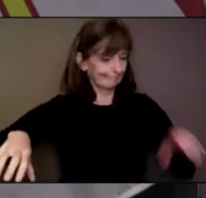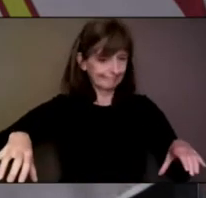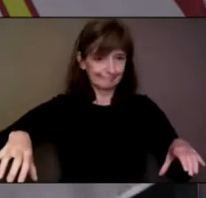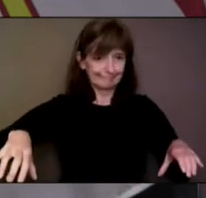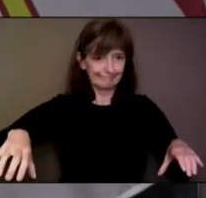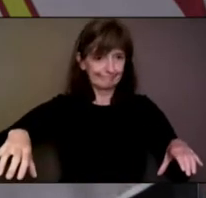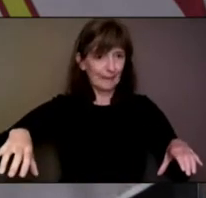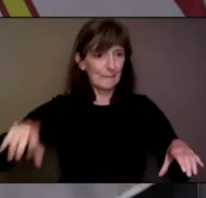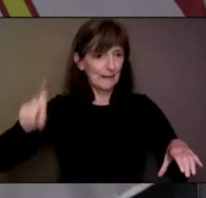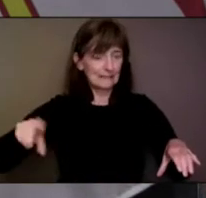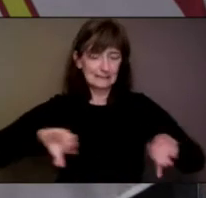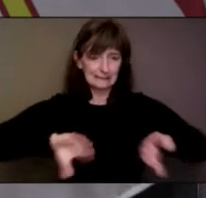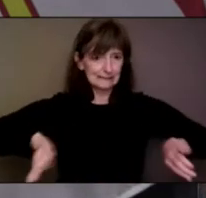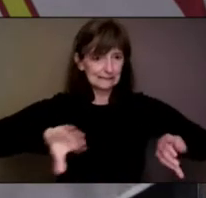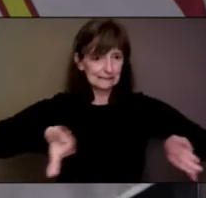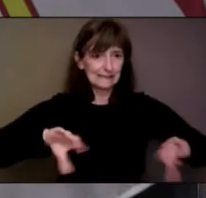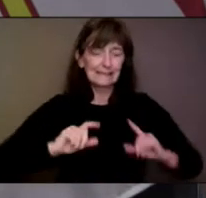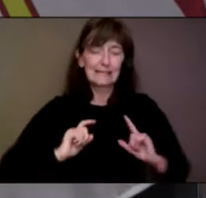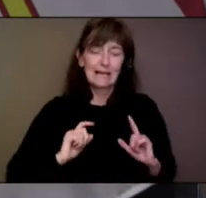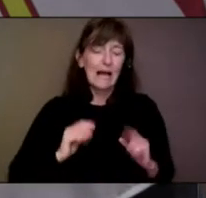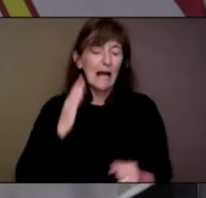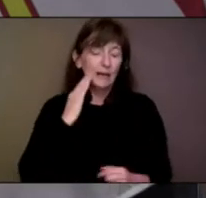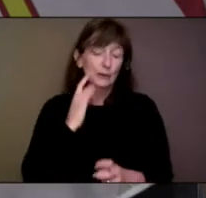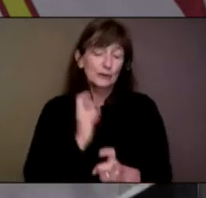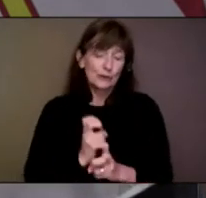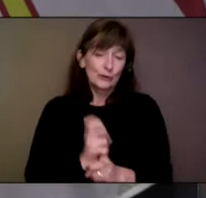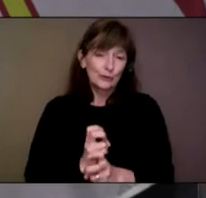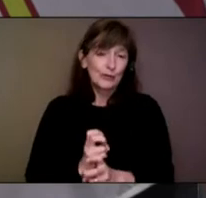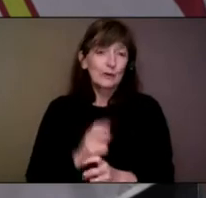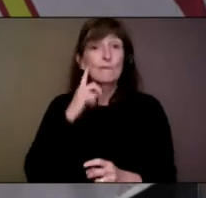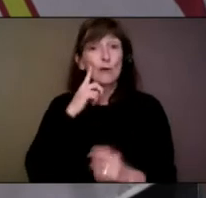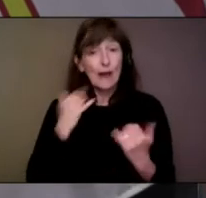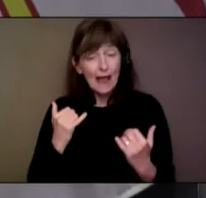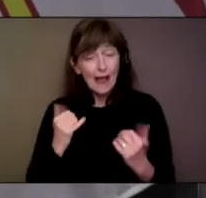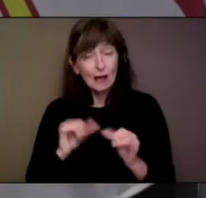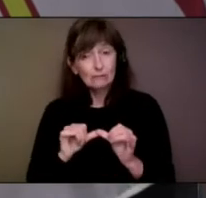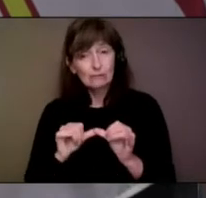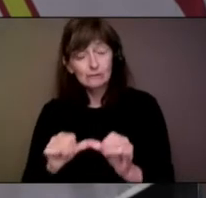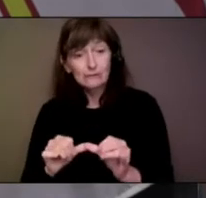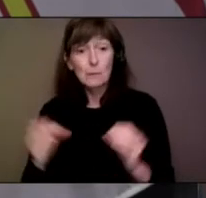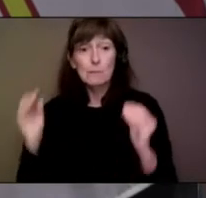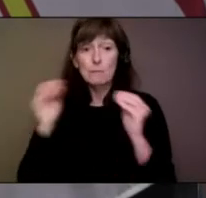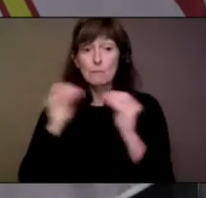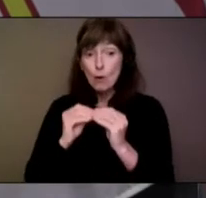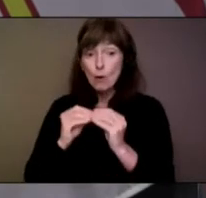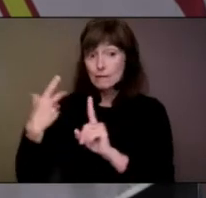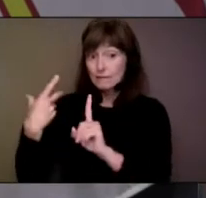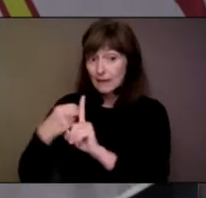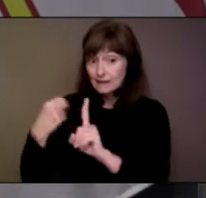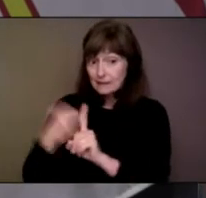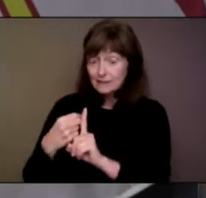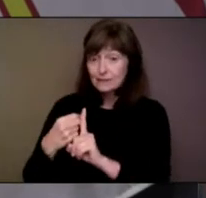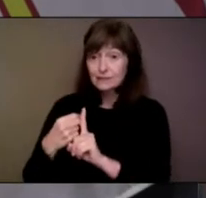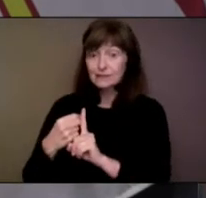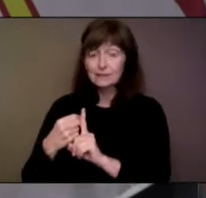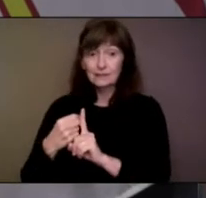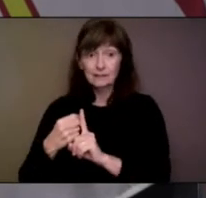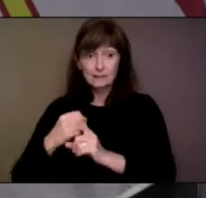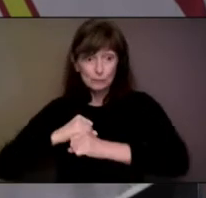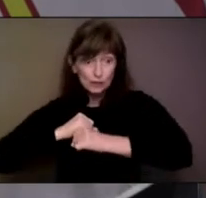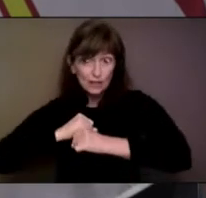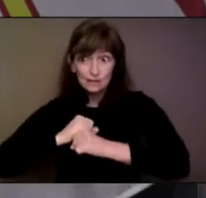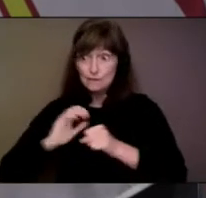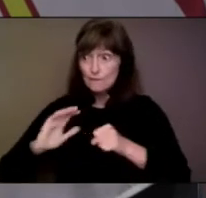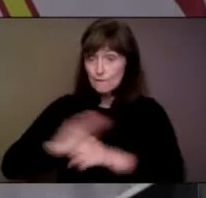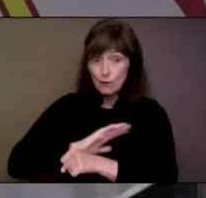now while we're making these changes to continue with that. As we get more and more people vaccinated, I think we'll be able, and as we see what the epidemiology is,